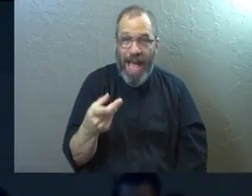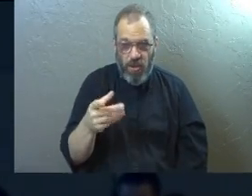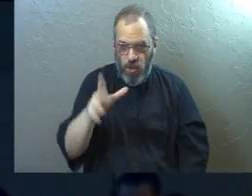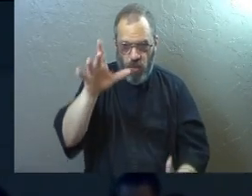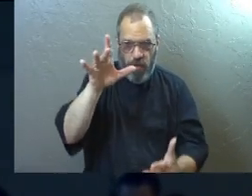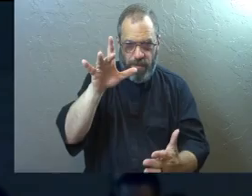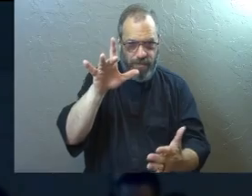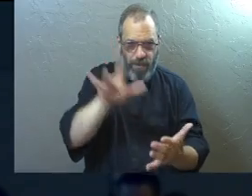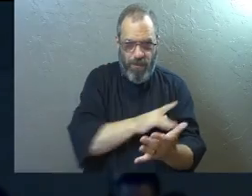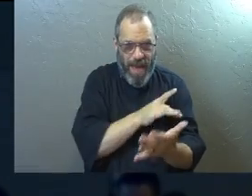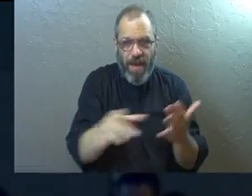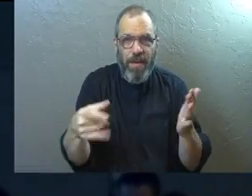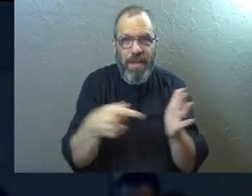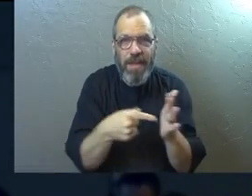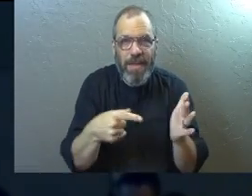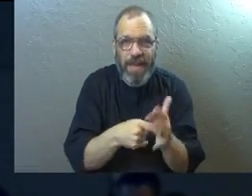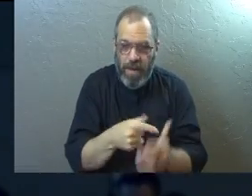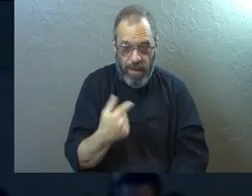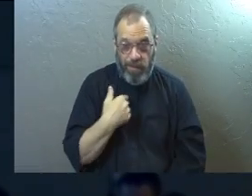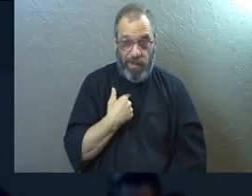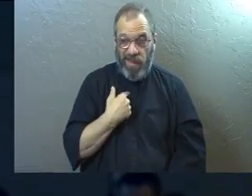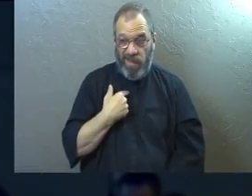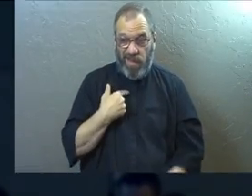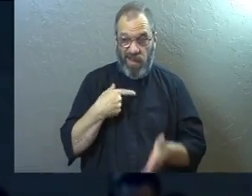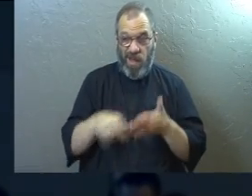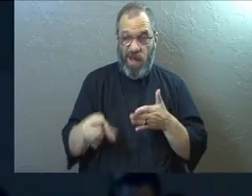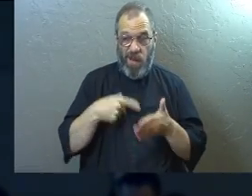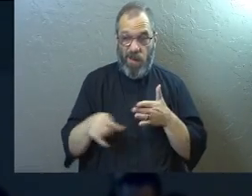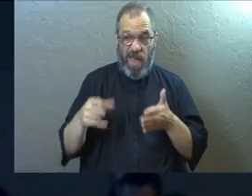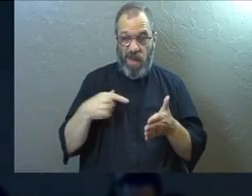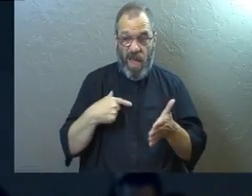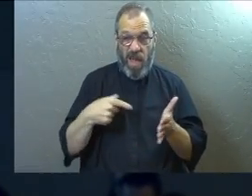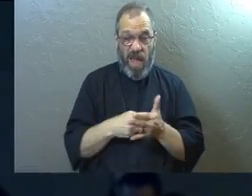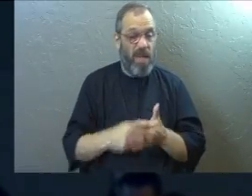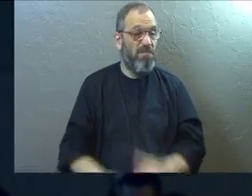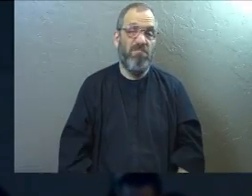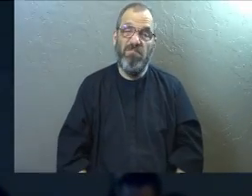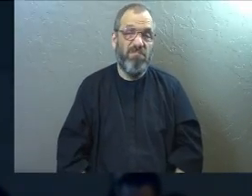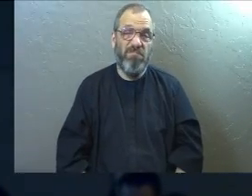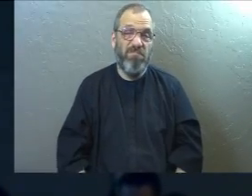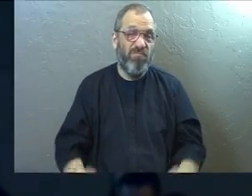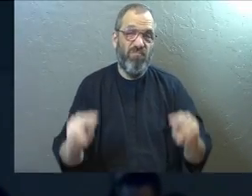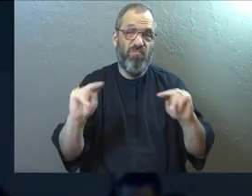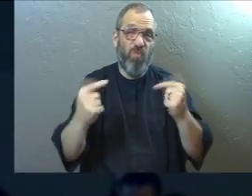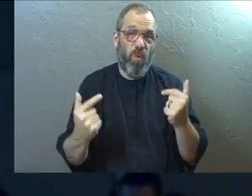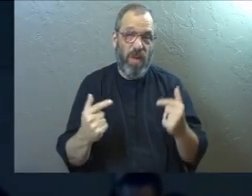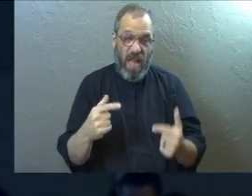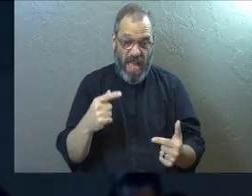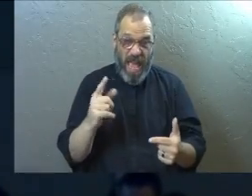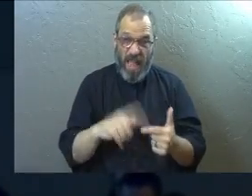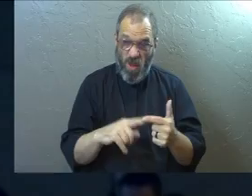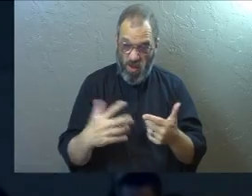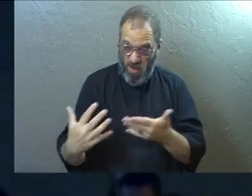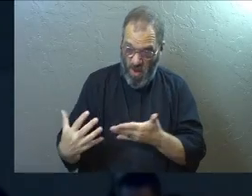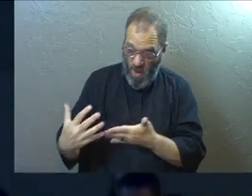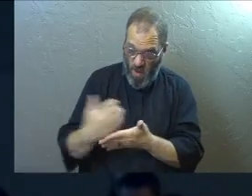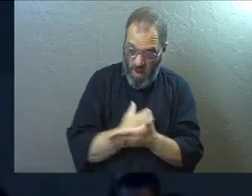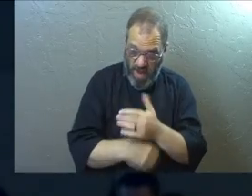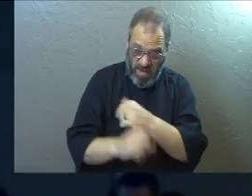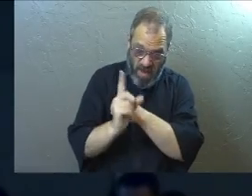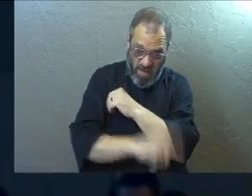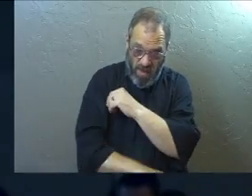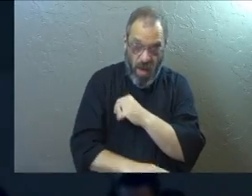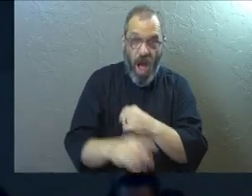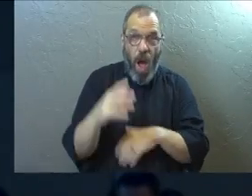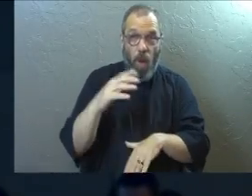pay the consequences because we weren't very good at paying the consequences ourselves. And those consequences, not only